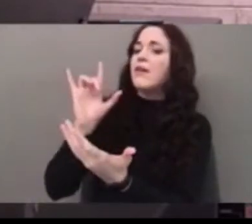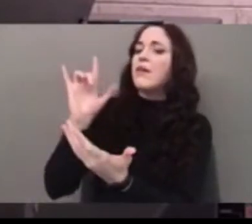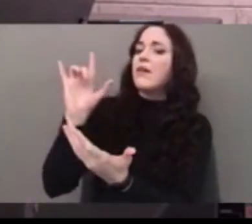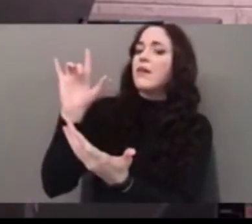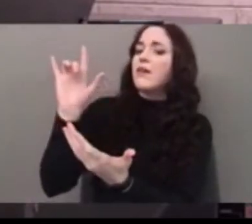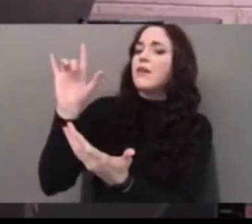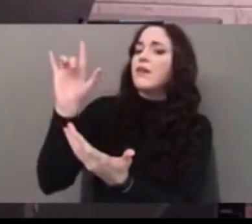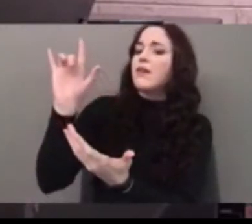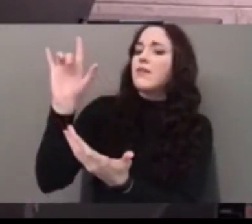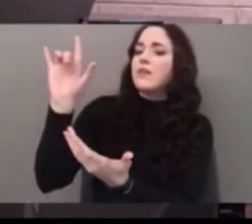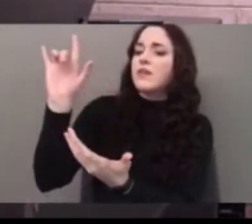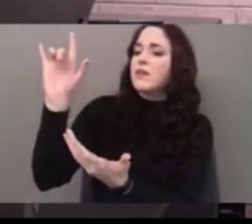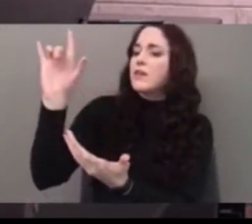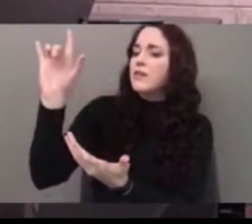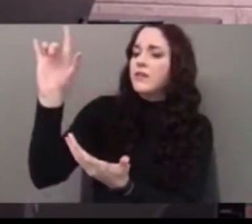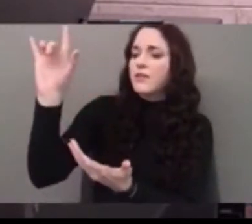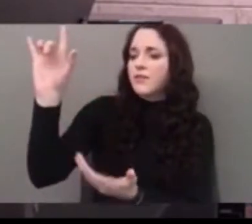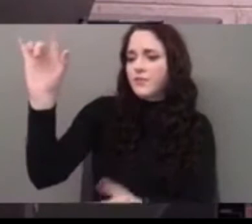Him.